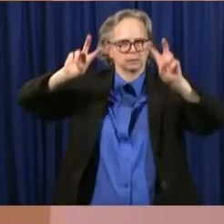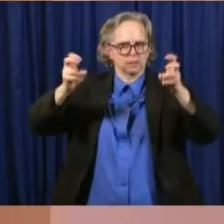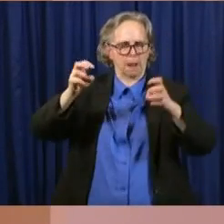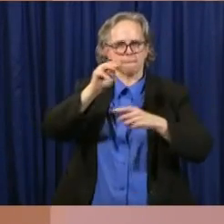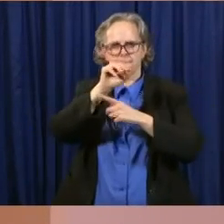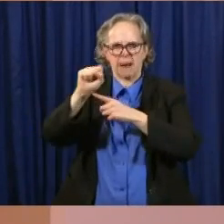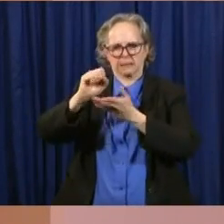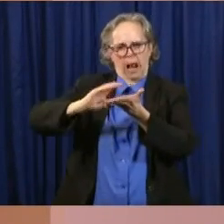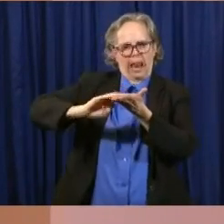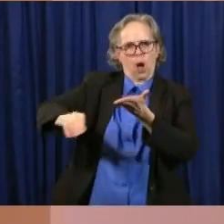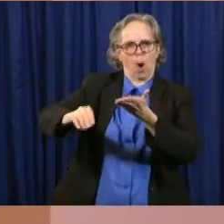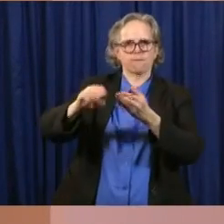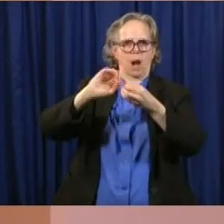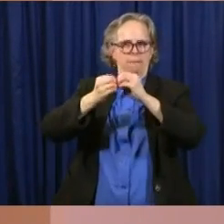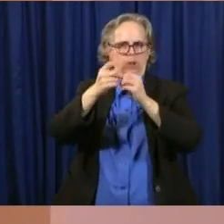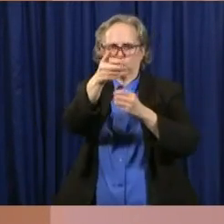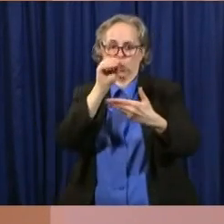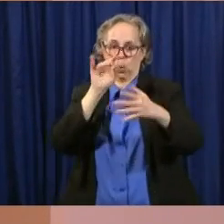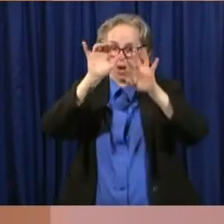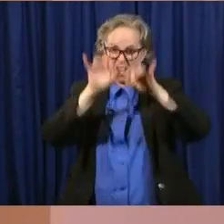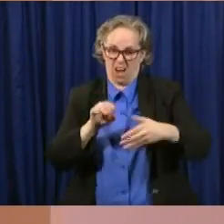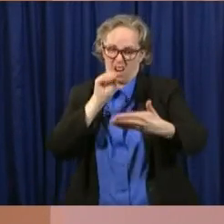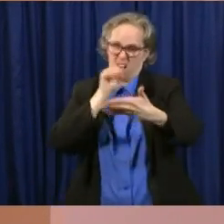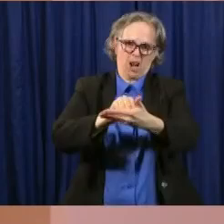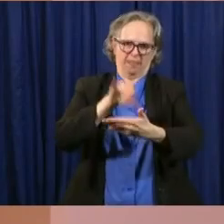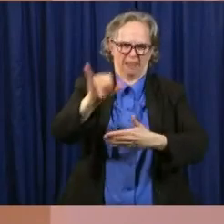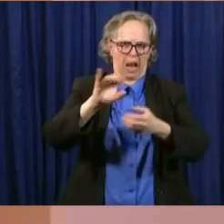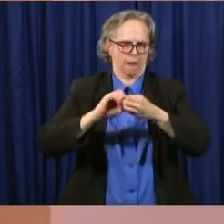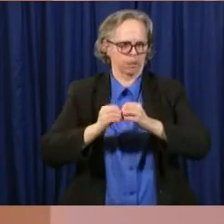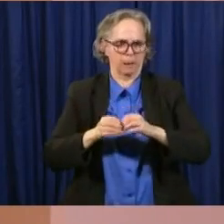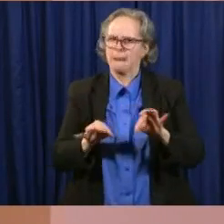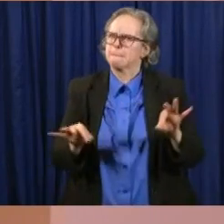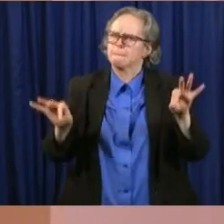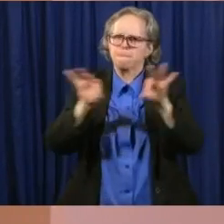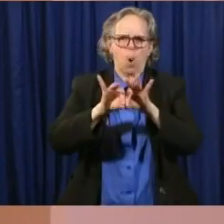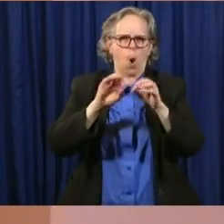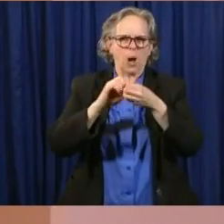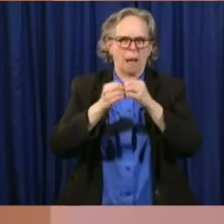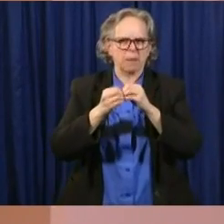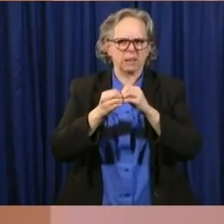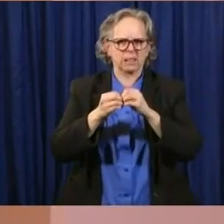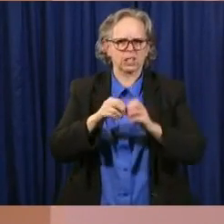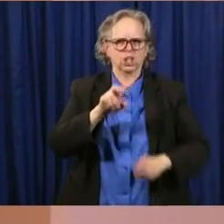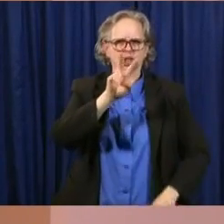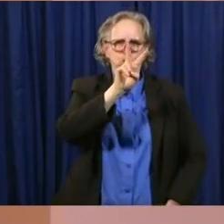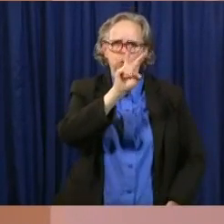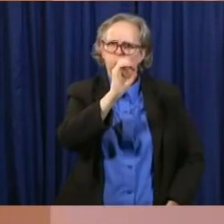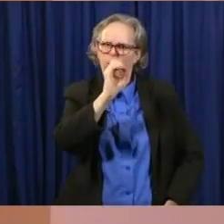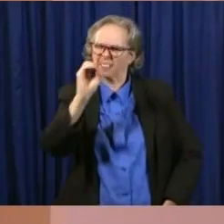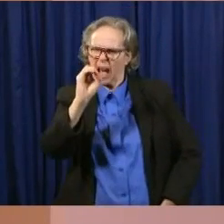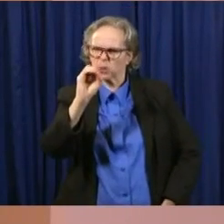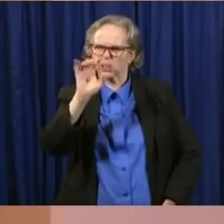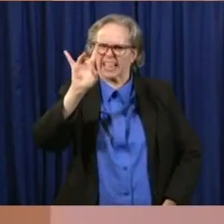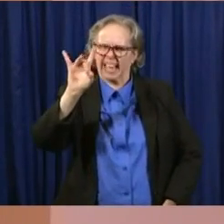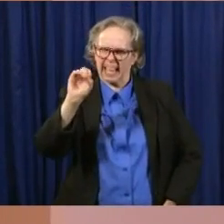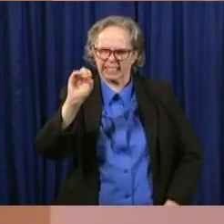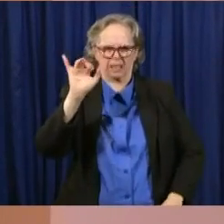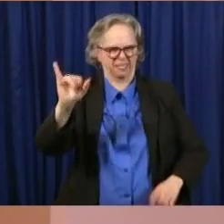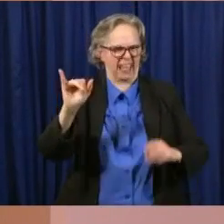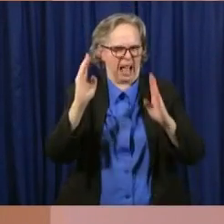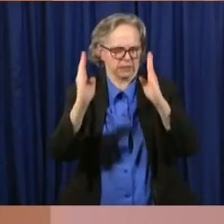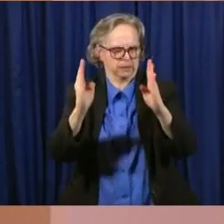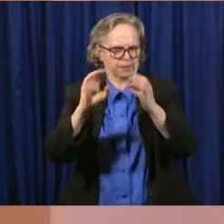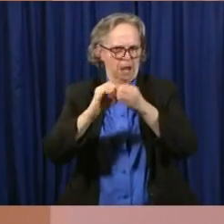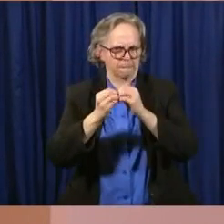-0-0, so 2,180. Uh, and that will speed up the process of verifying who your